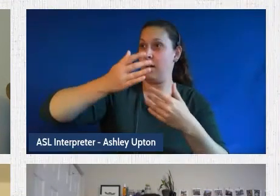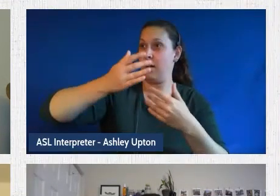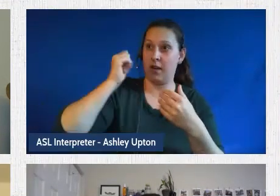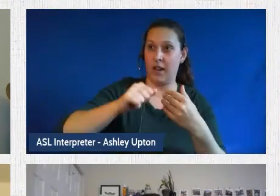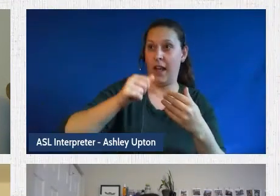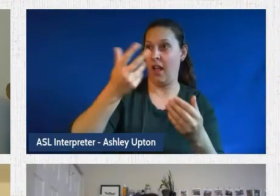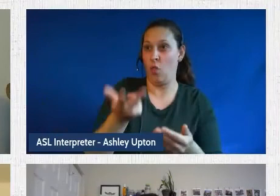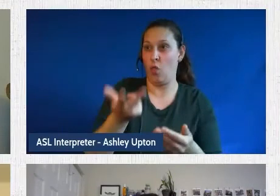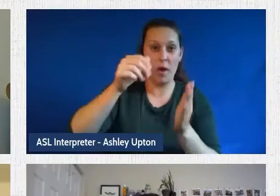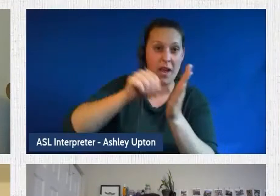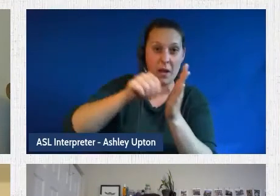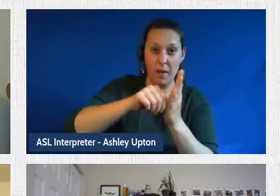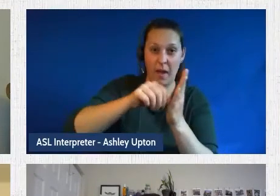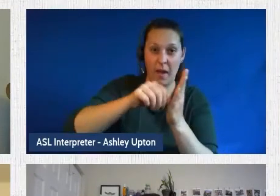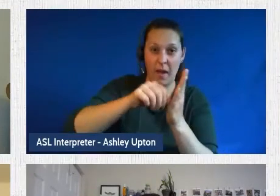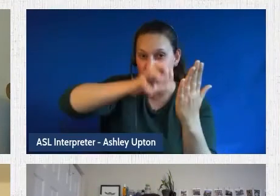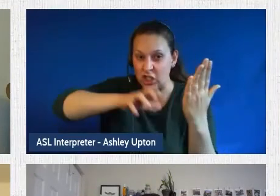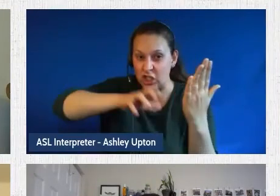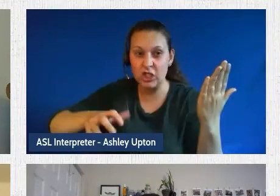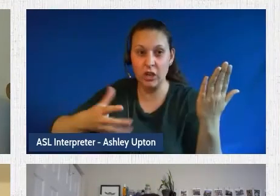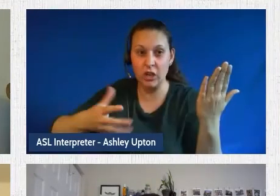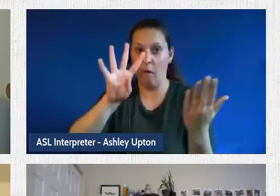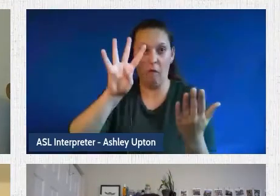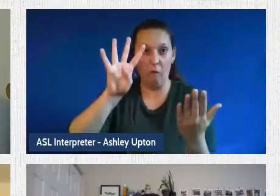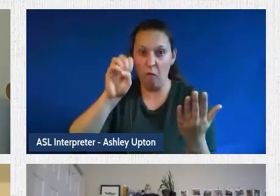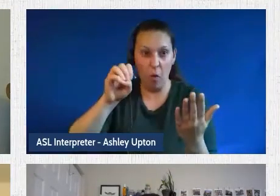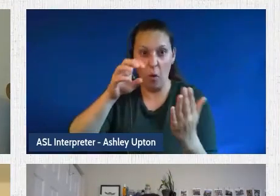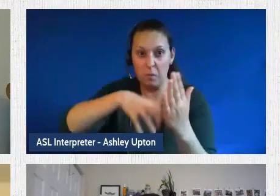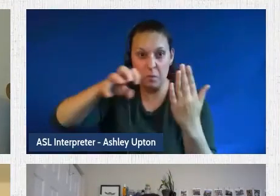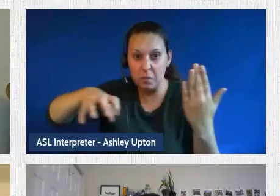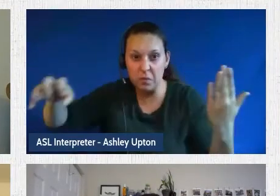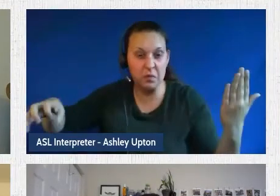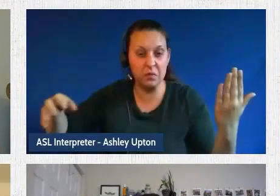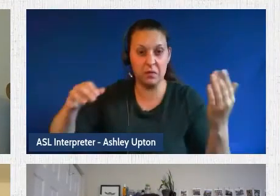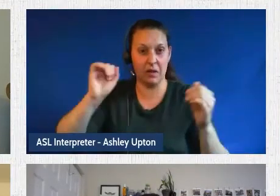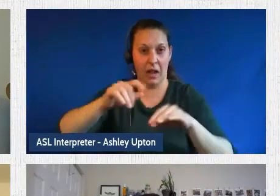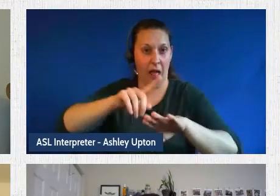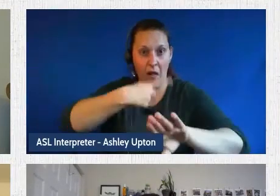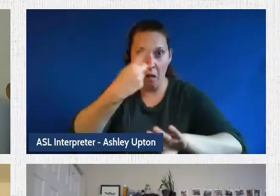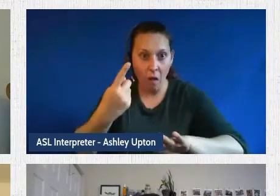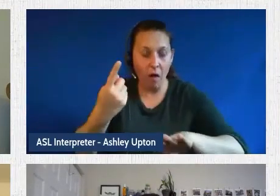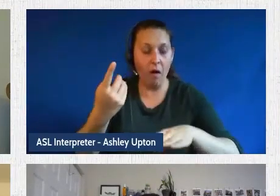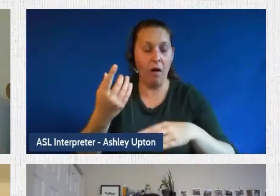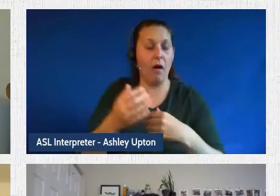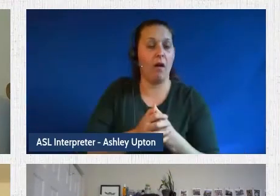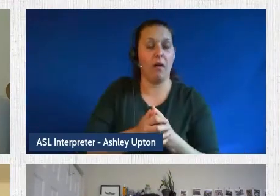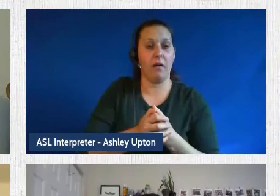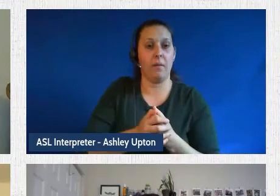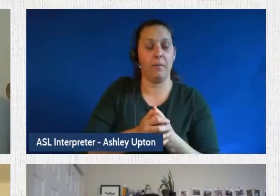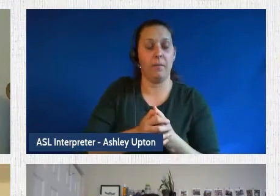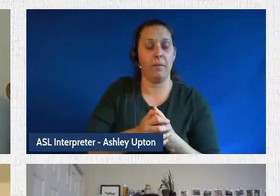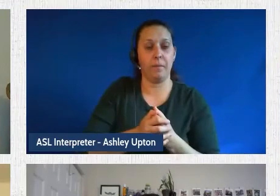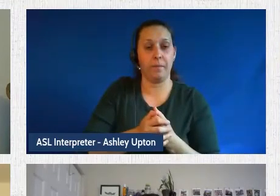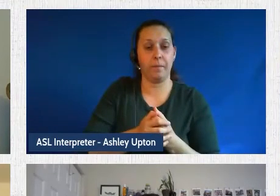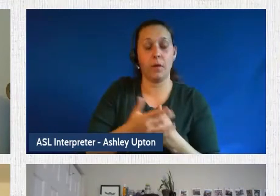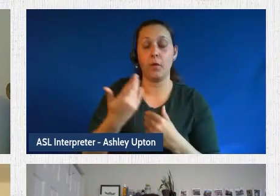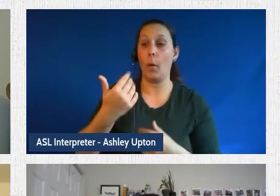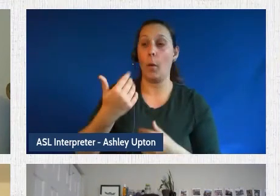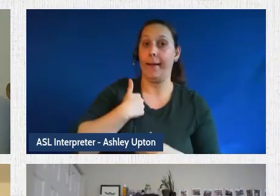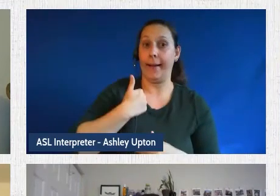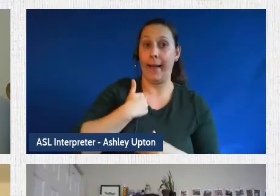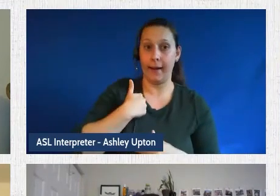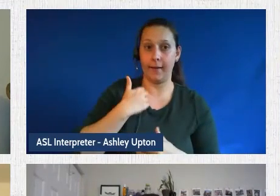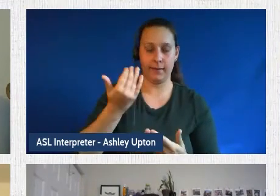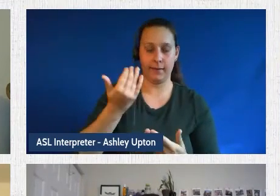to 40 pages, you know, you know this. And in addition, in Canada, for any particular case,